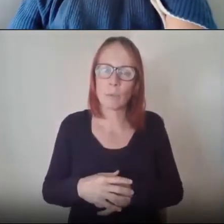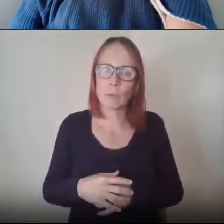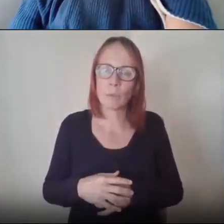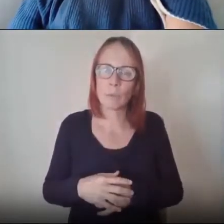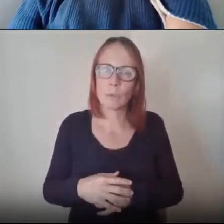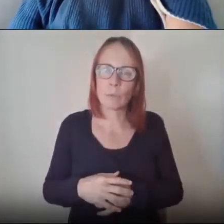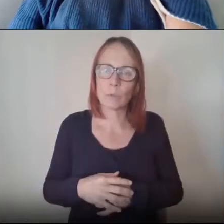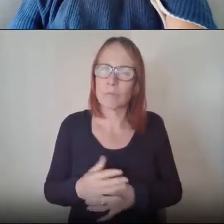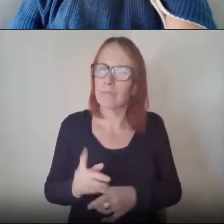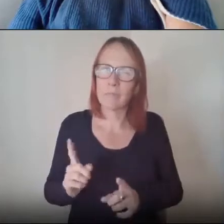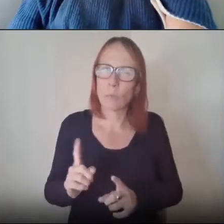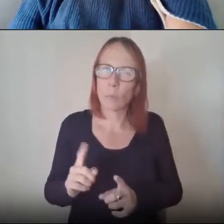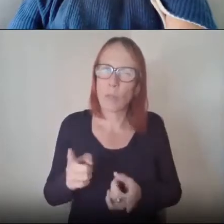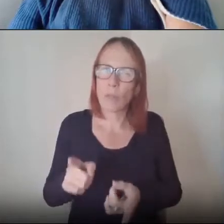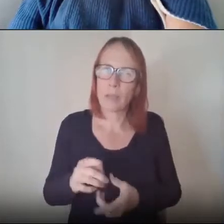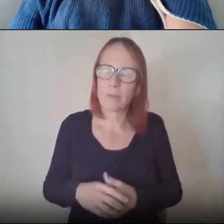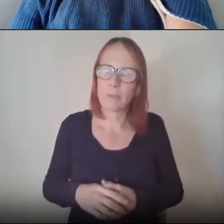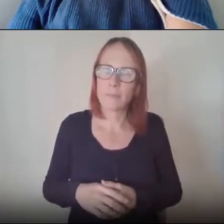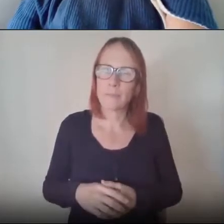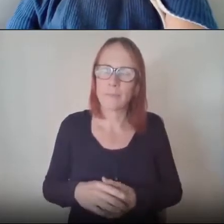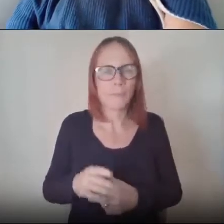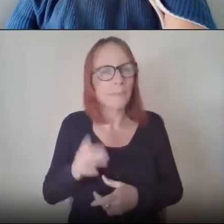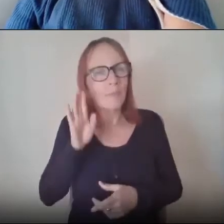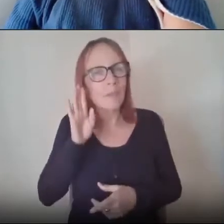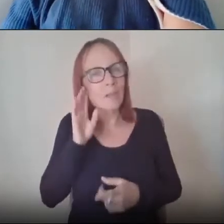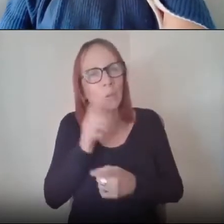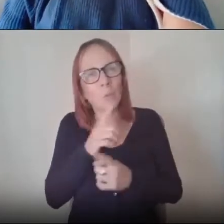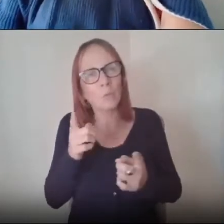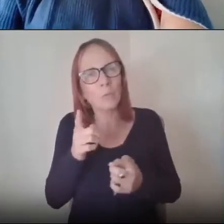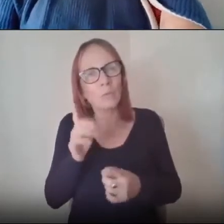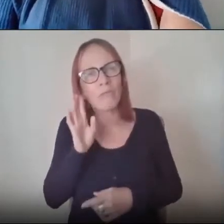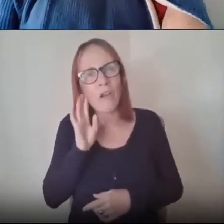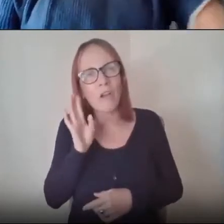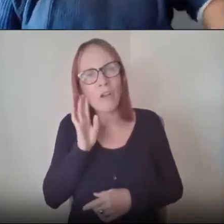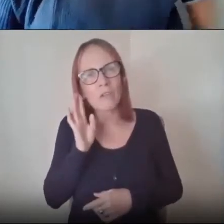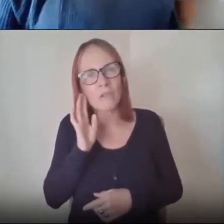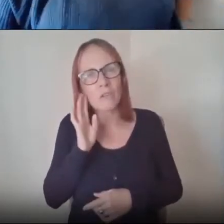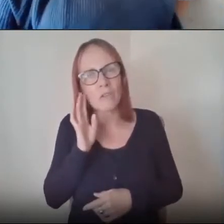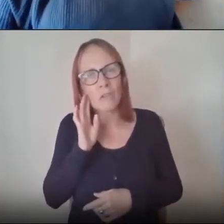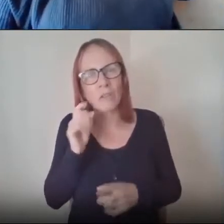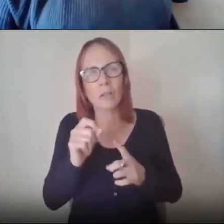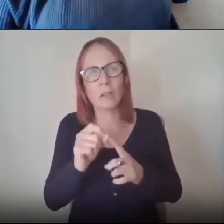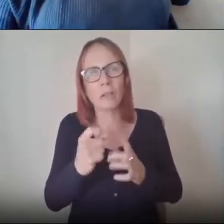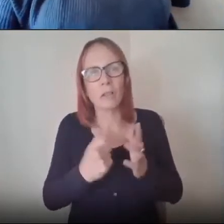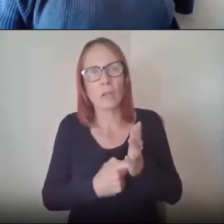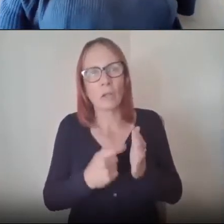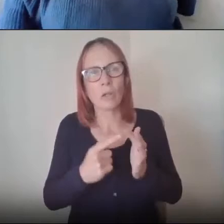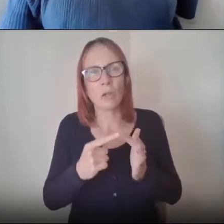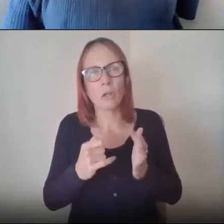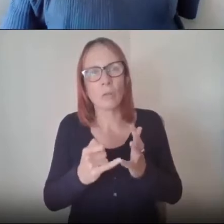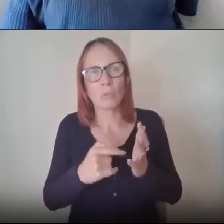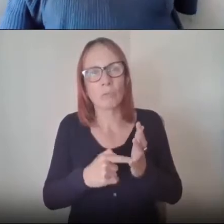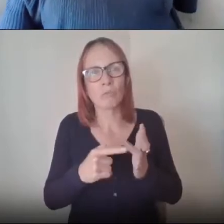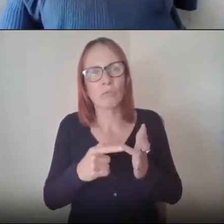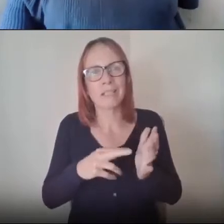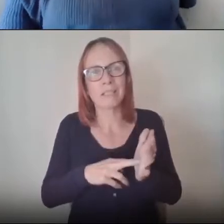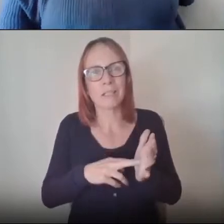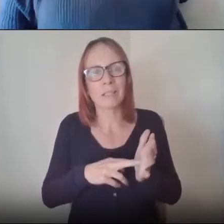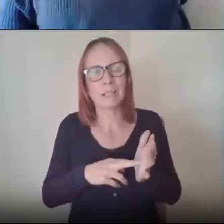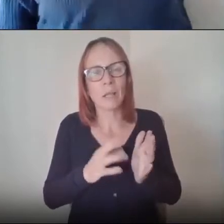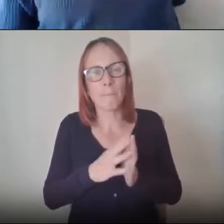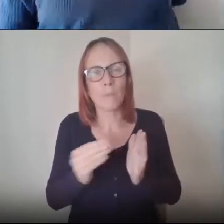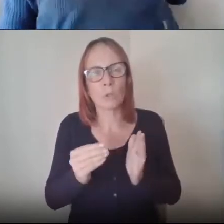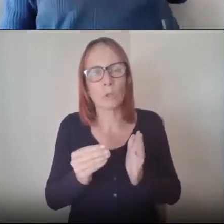well i i don't know if you've if you've heard of the preston model um the preston model